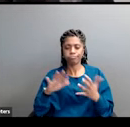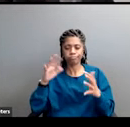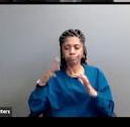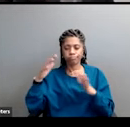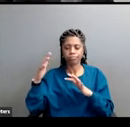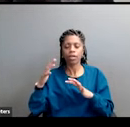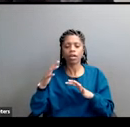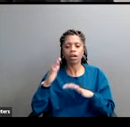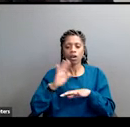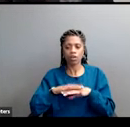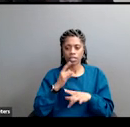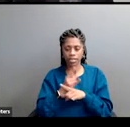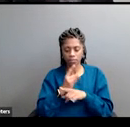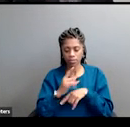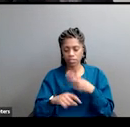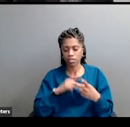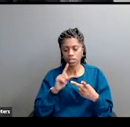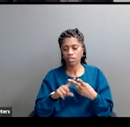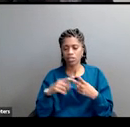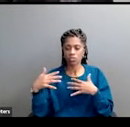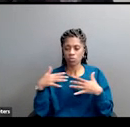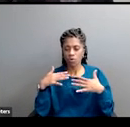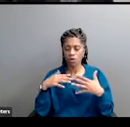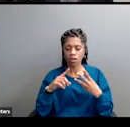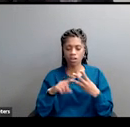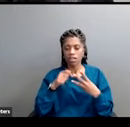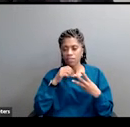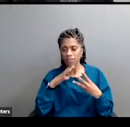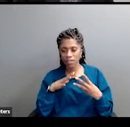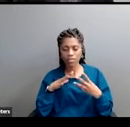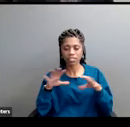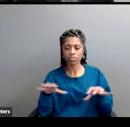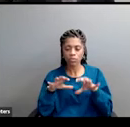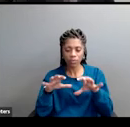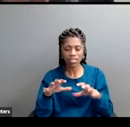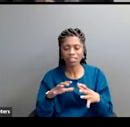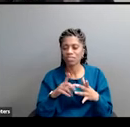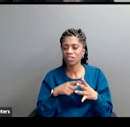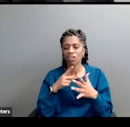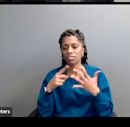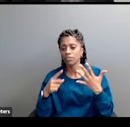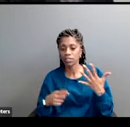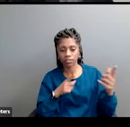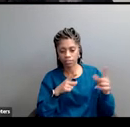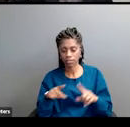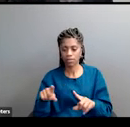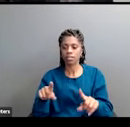the Vietnam War, the feminist movement. There's a lot going on. But